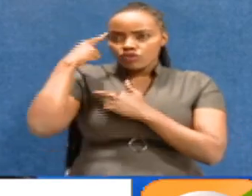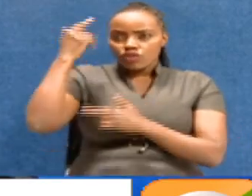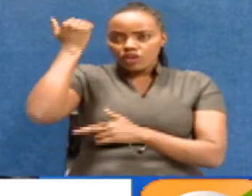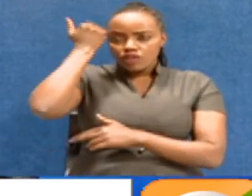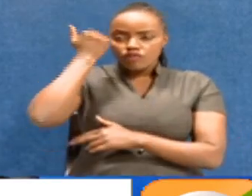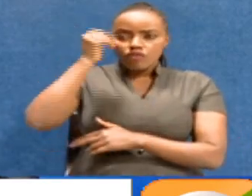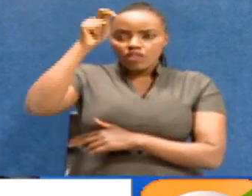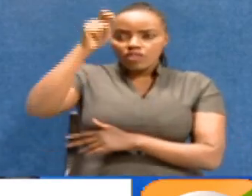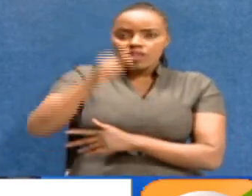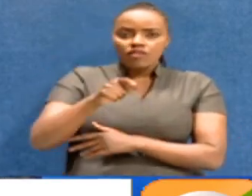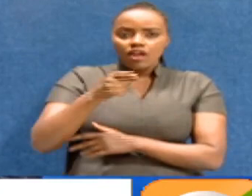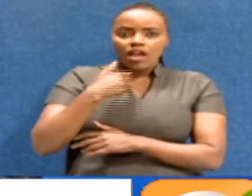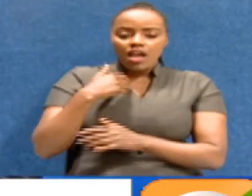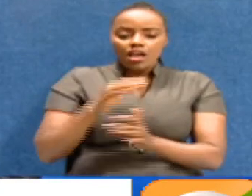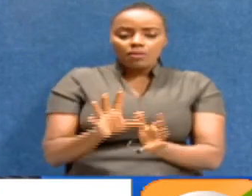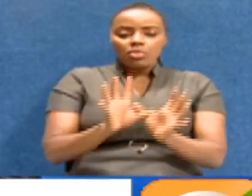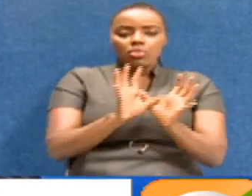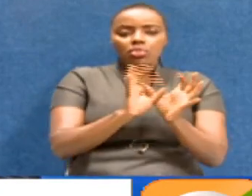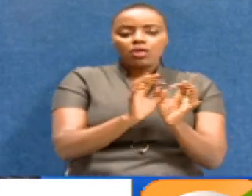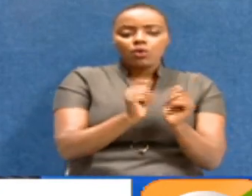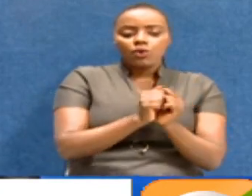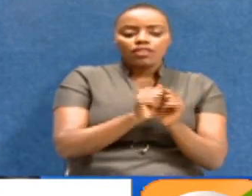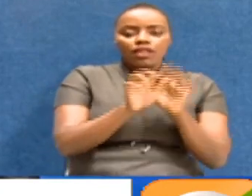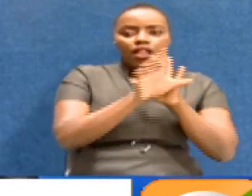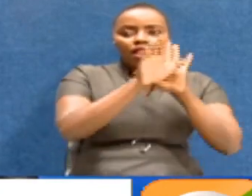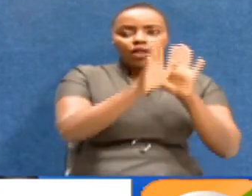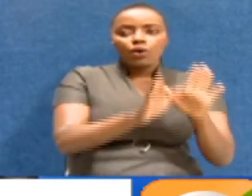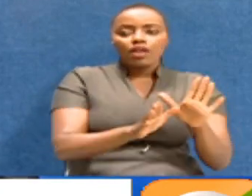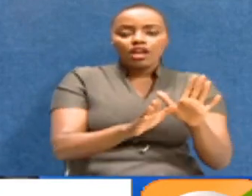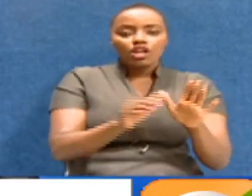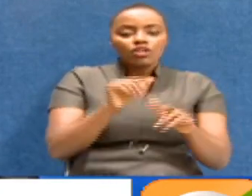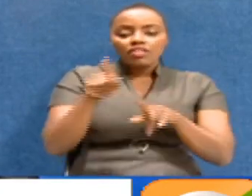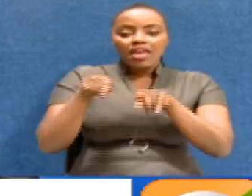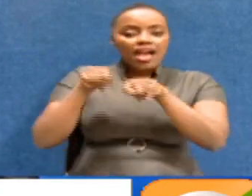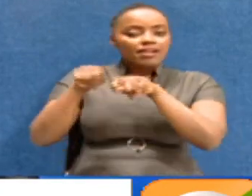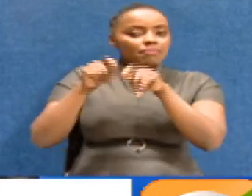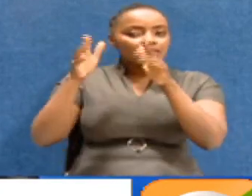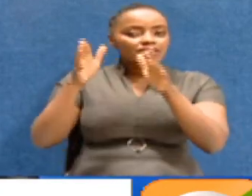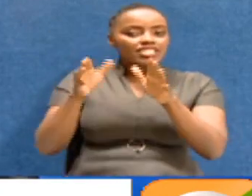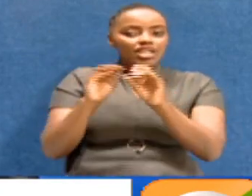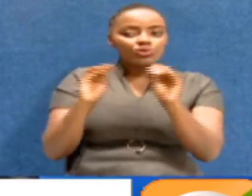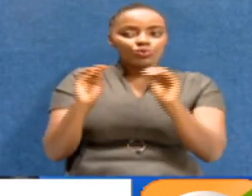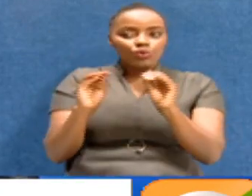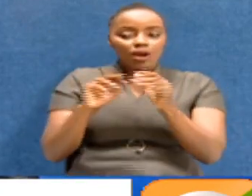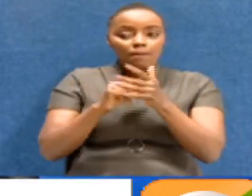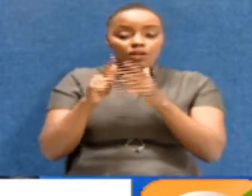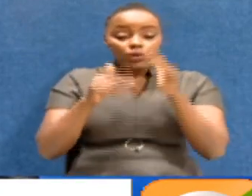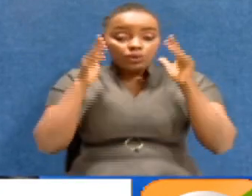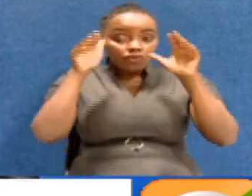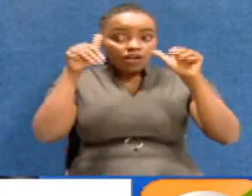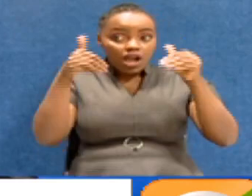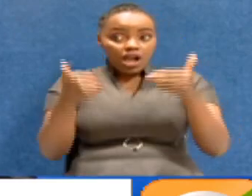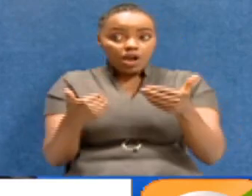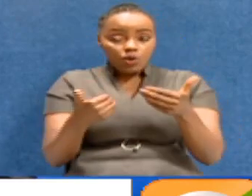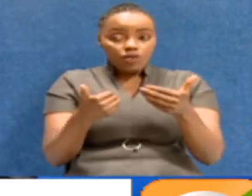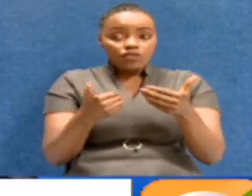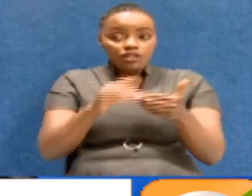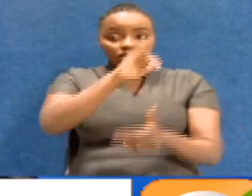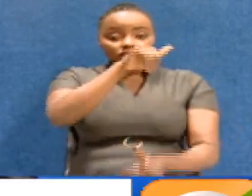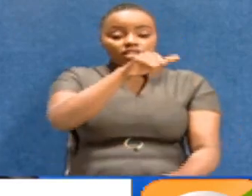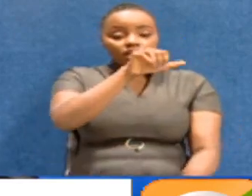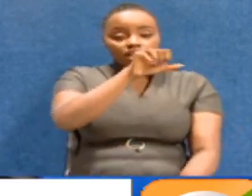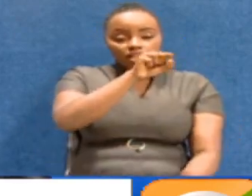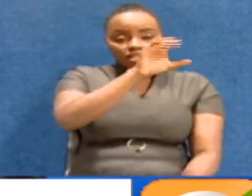these judges are trained to be lawyers, not to be administrators. So, I would look at a way that the Judicial Service